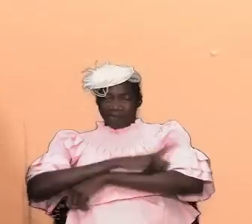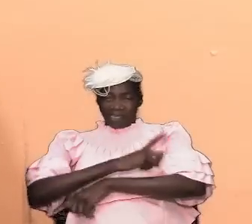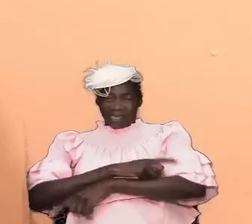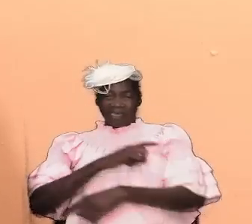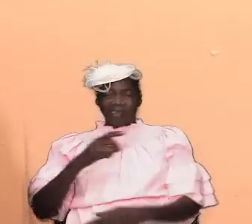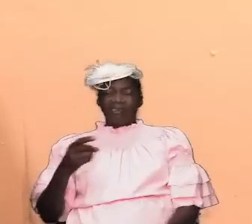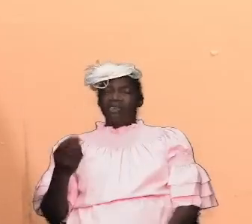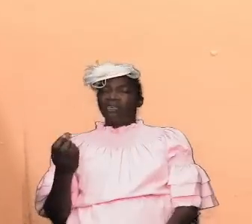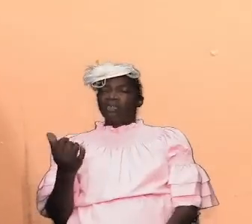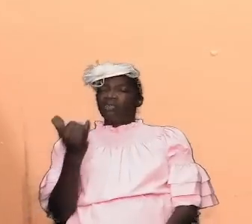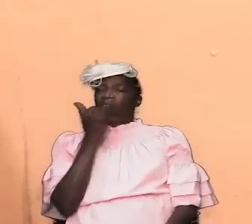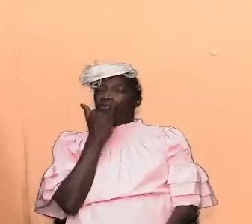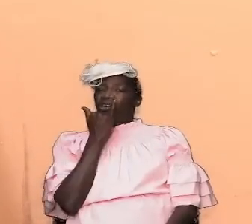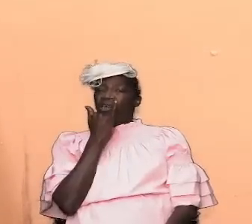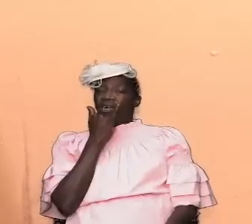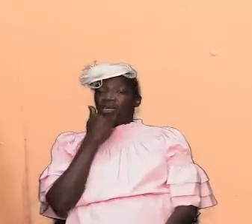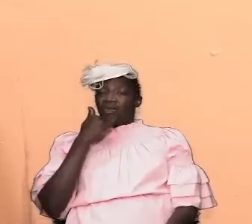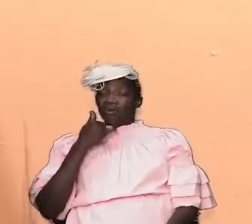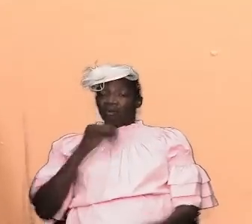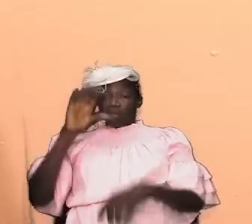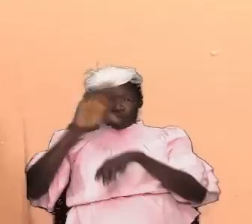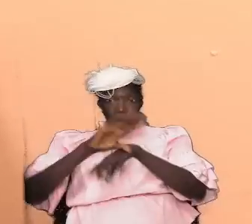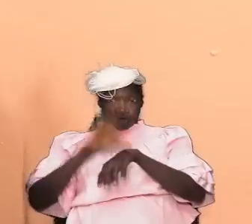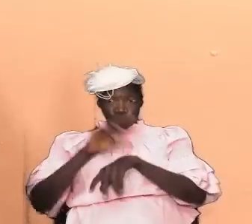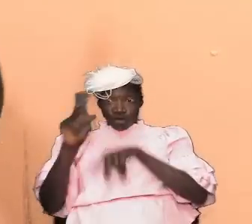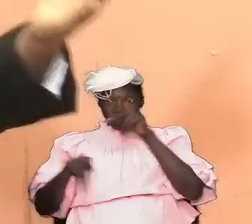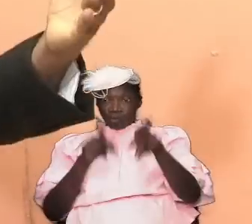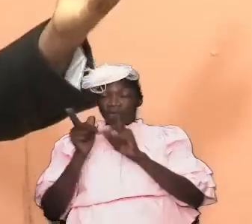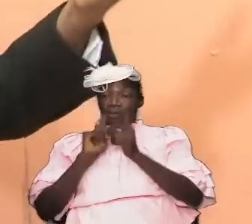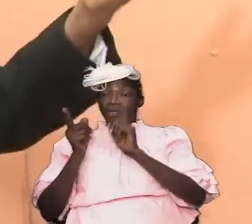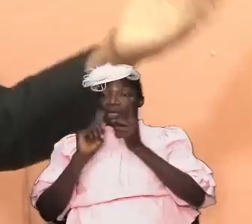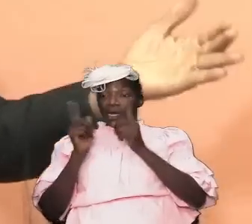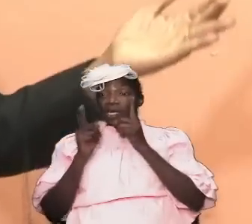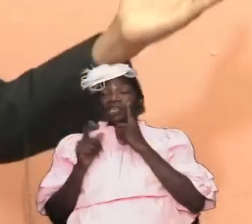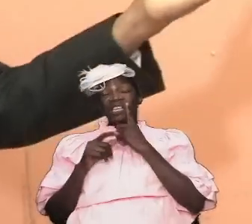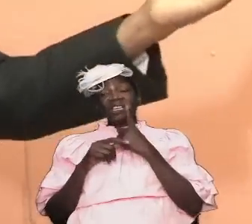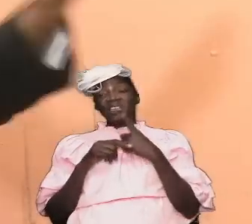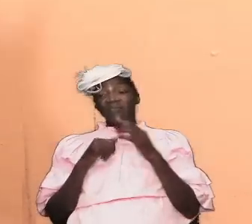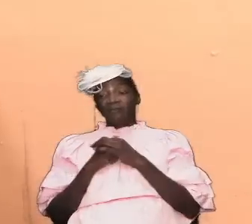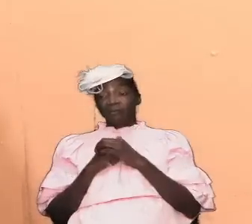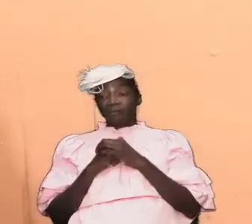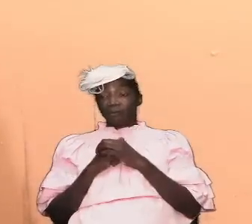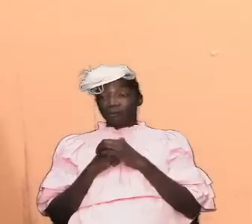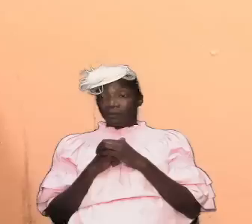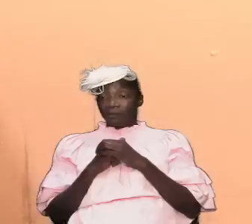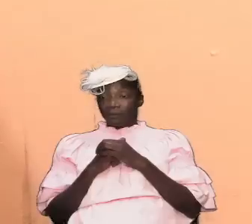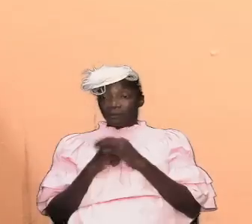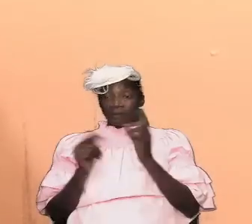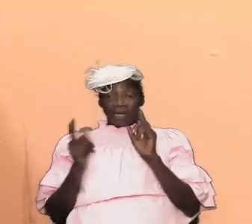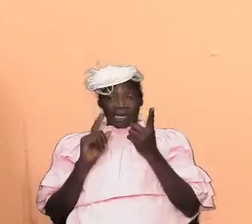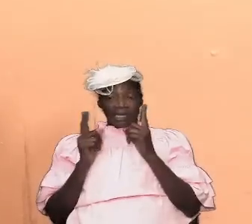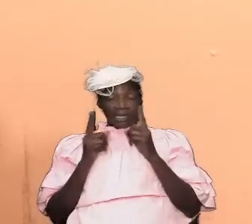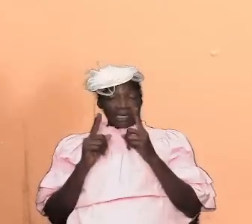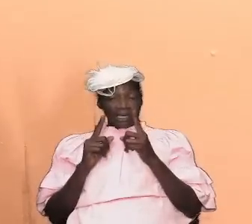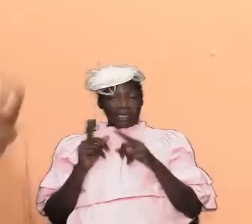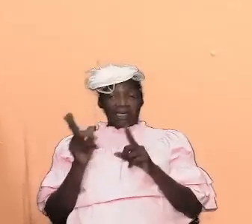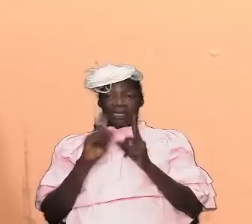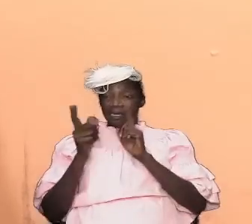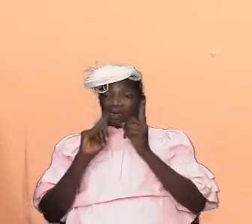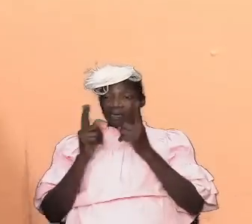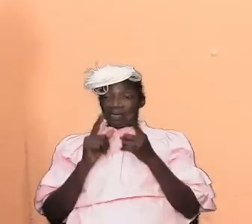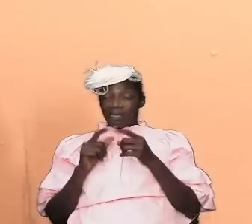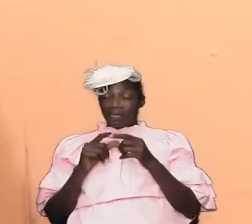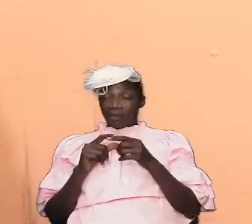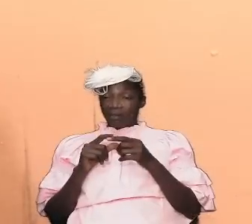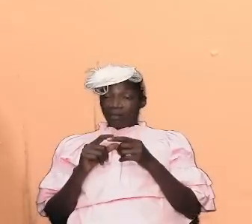this is church people talking this is what is happening in many churches and they have it on their ear and oh you're crazy fanatics